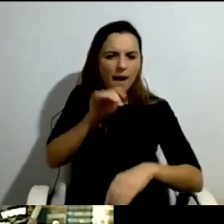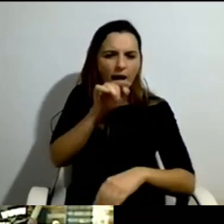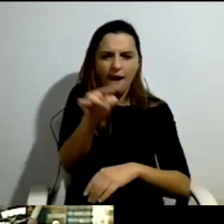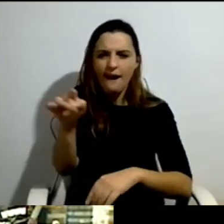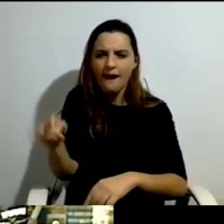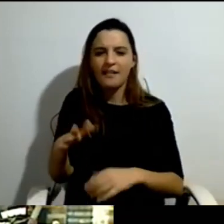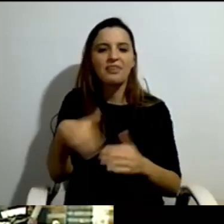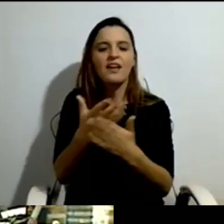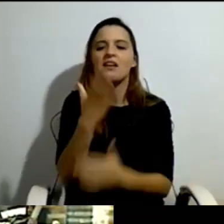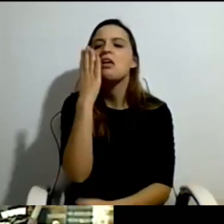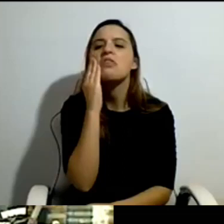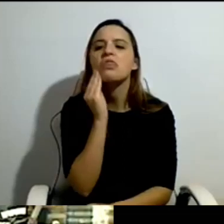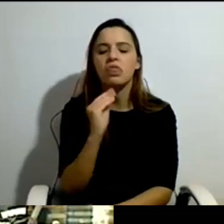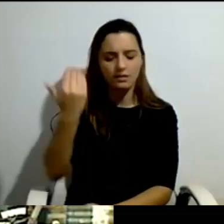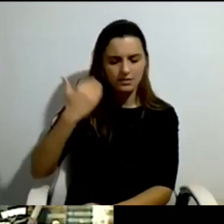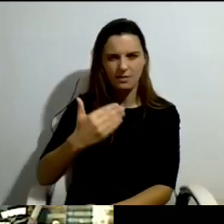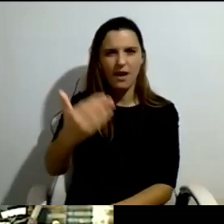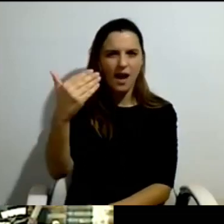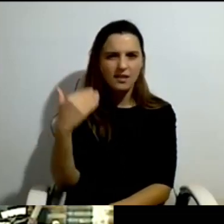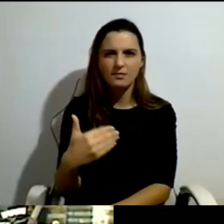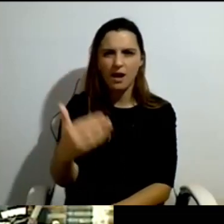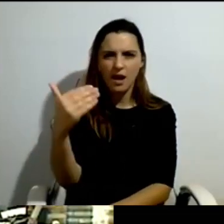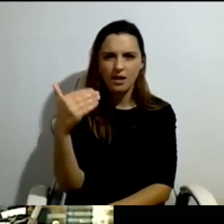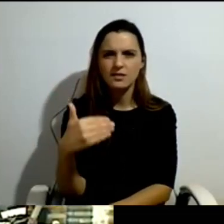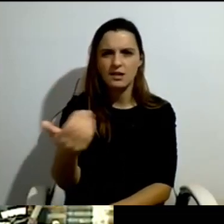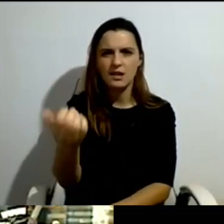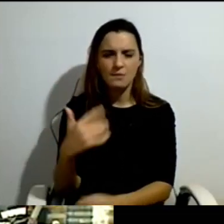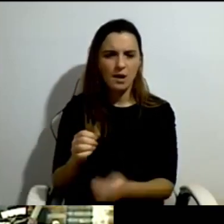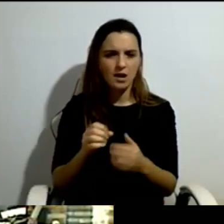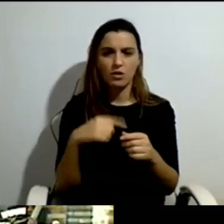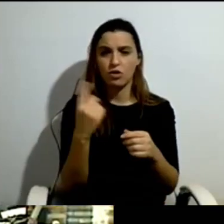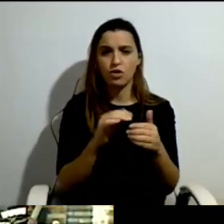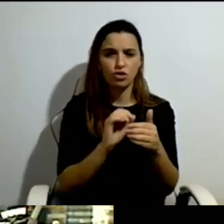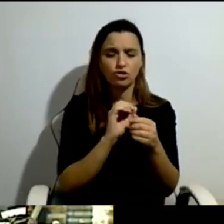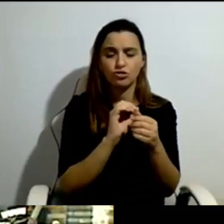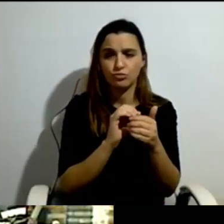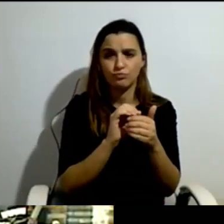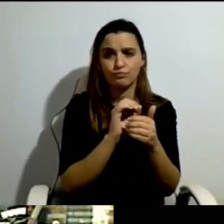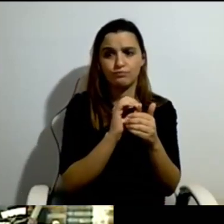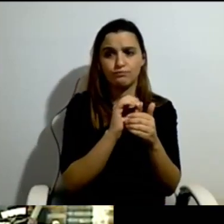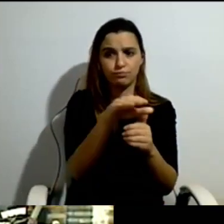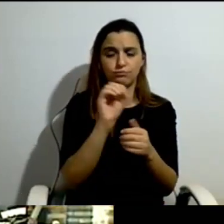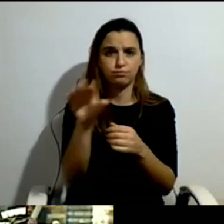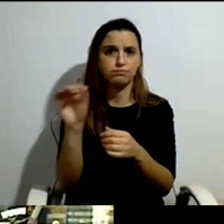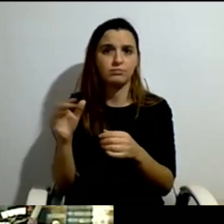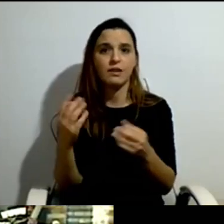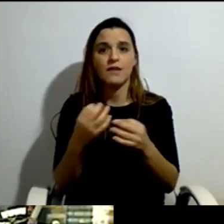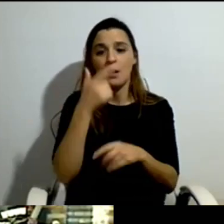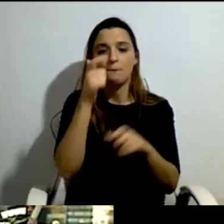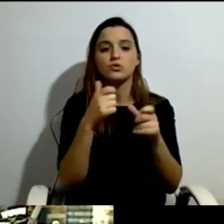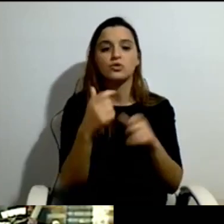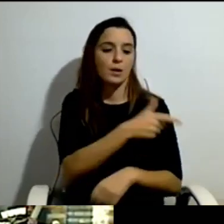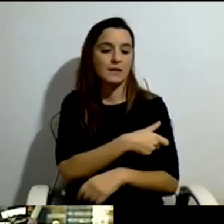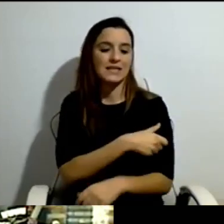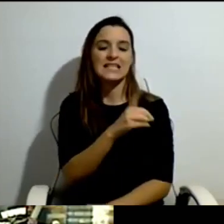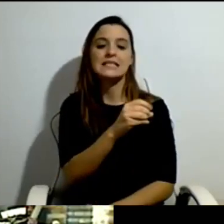read. It was read by about 600 representatives of all the big organizations. And it was the talk